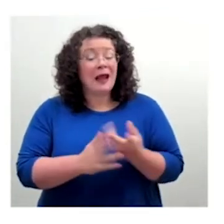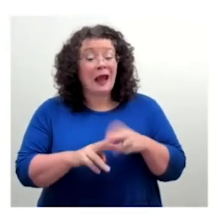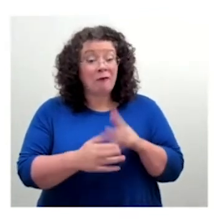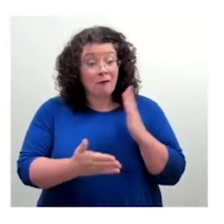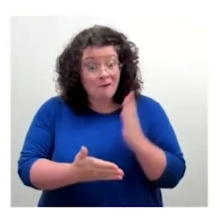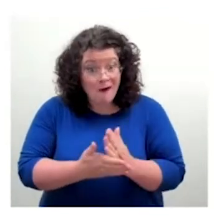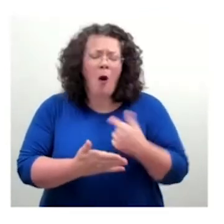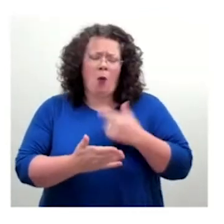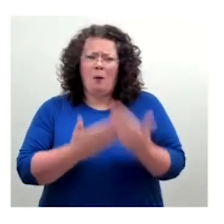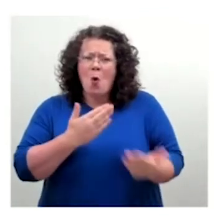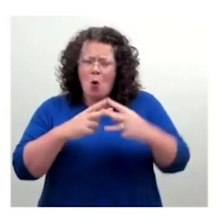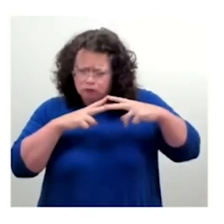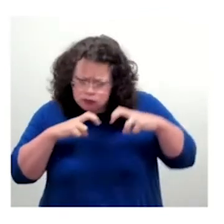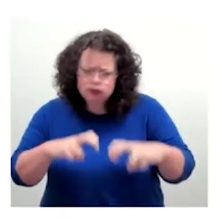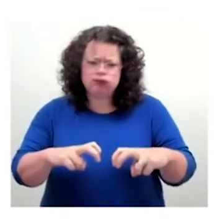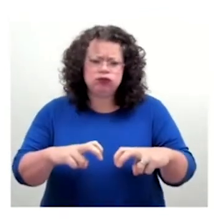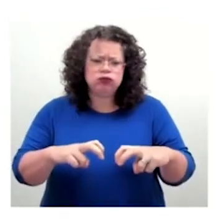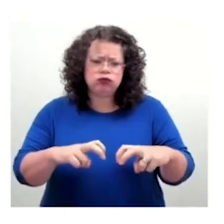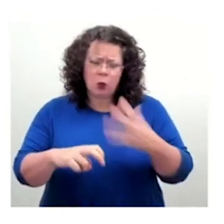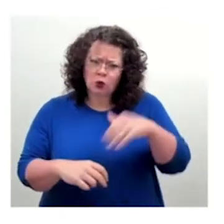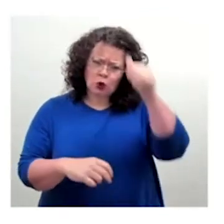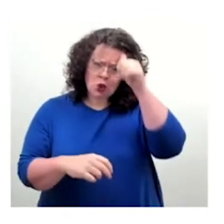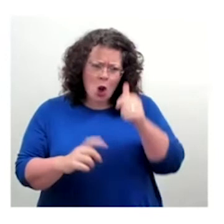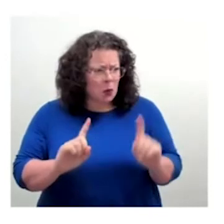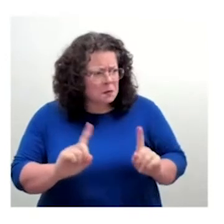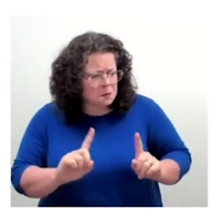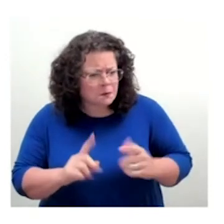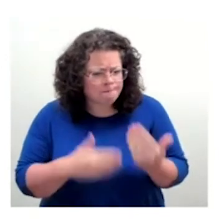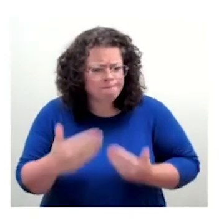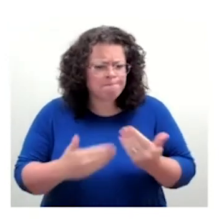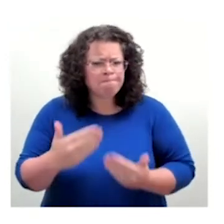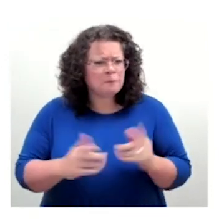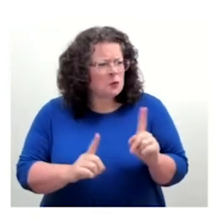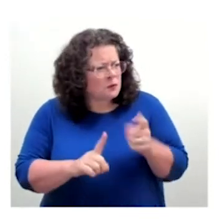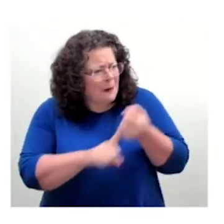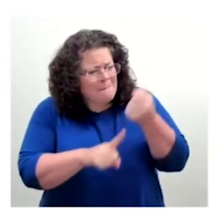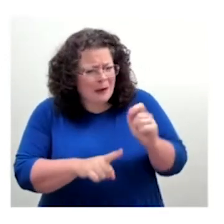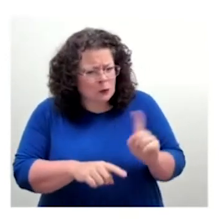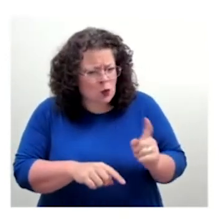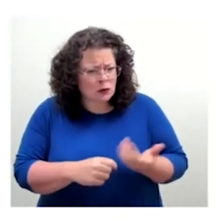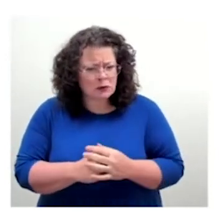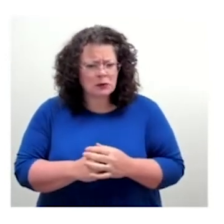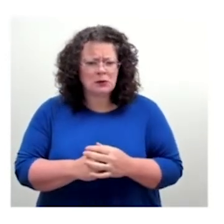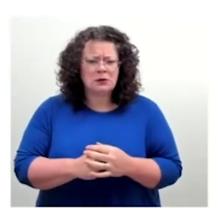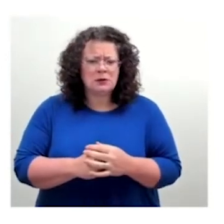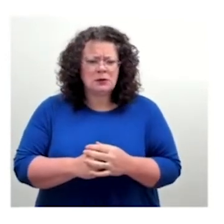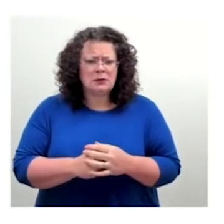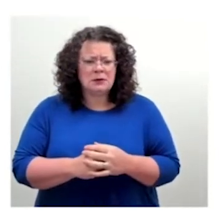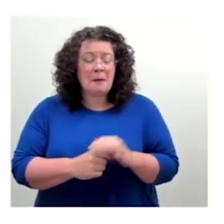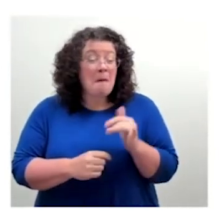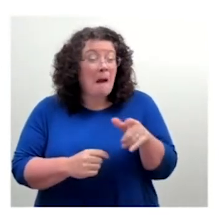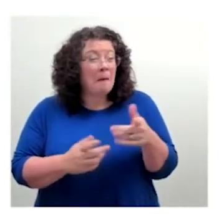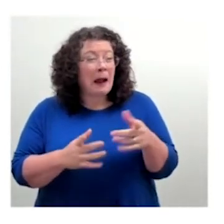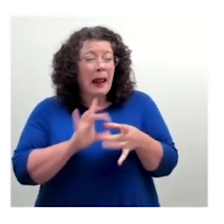of those things where there is coping strategies around it? I mean, you know, having dyslexia and ADHD, you know, I know, I know all about coping